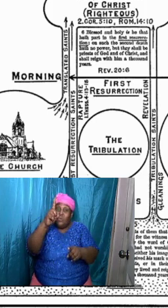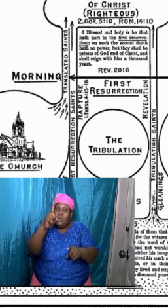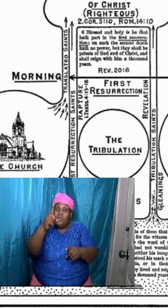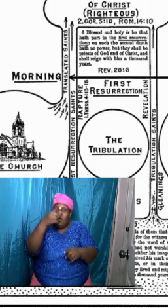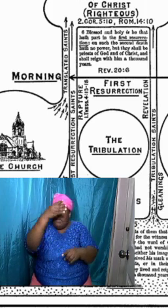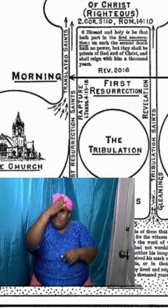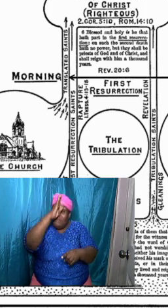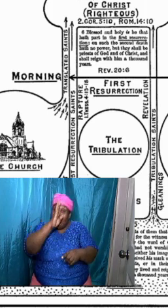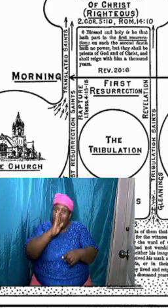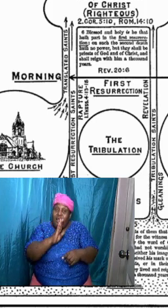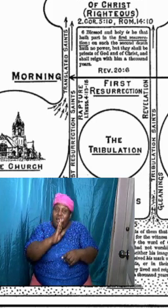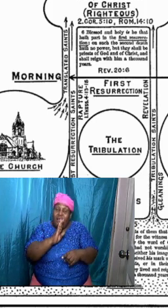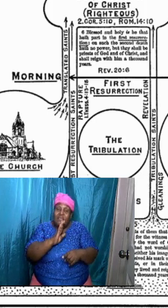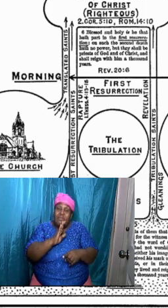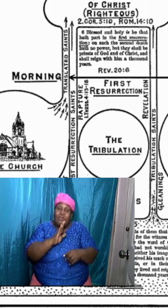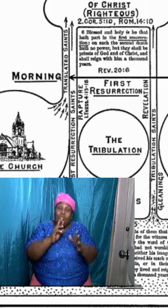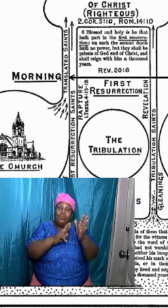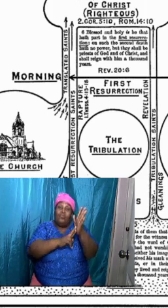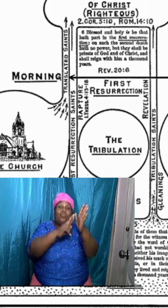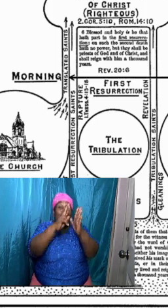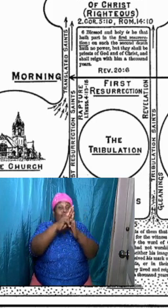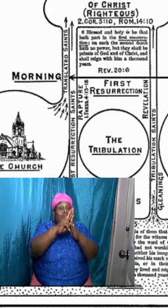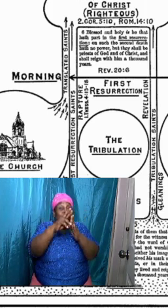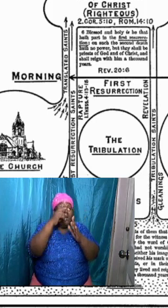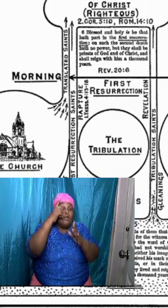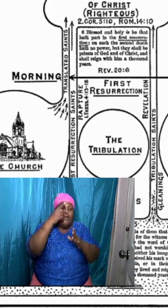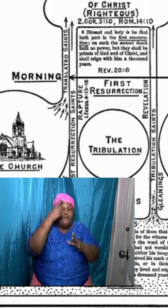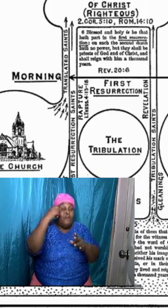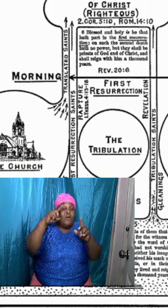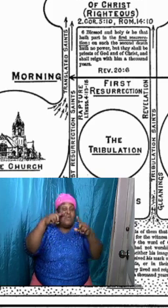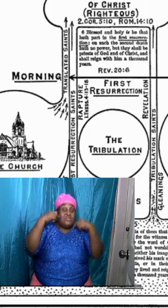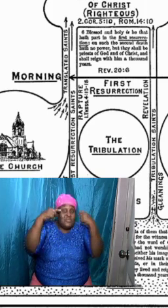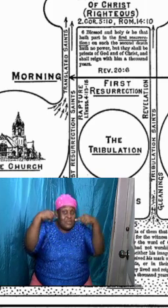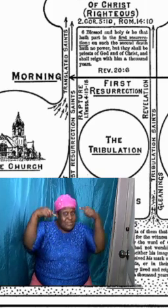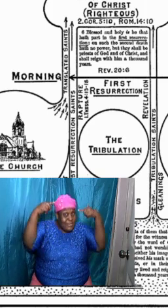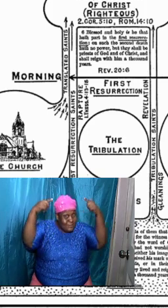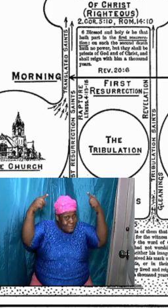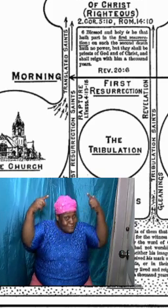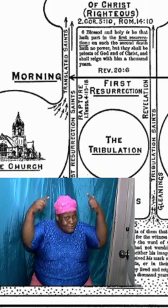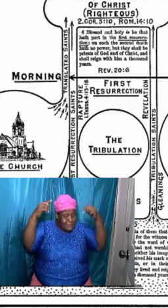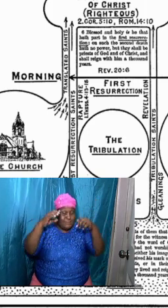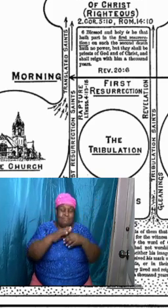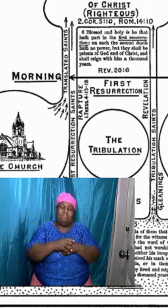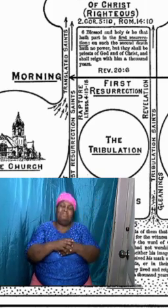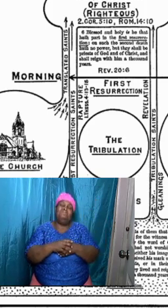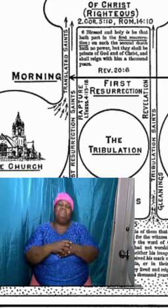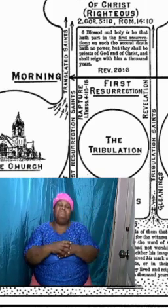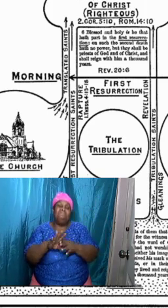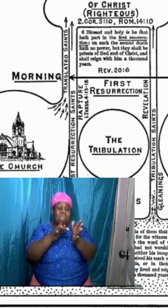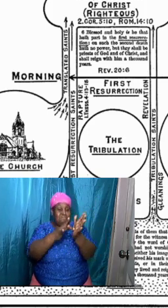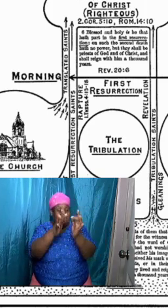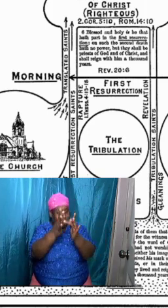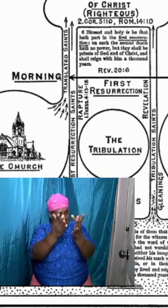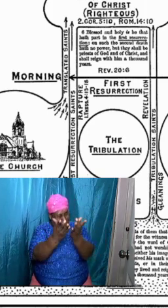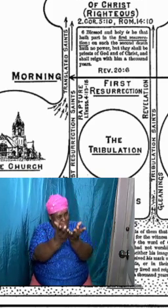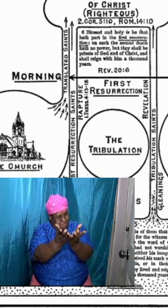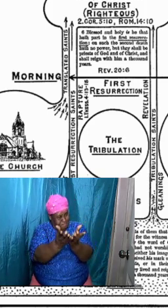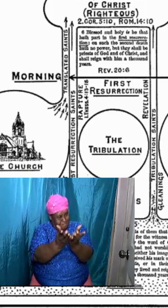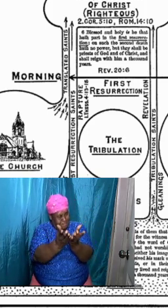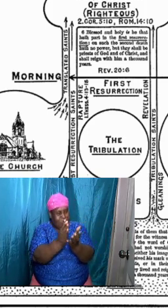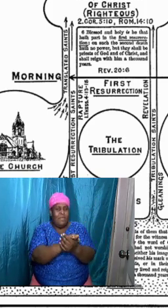for success. And that's the reason why he said in 1 Corinthians 4 and verse 2,